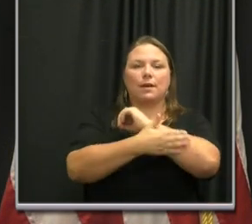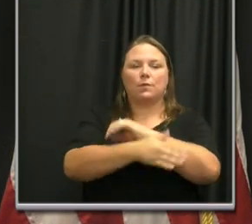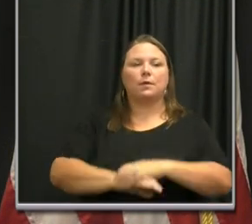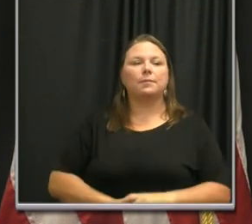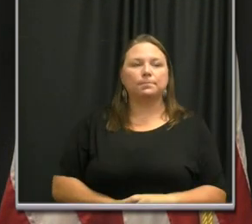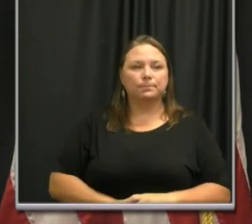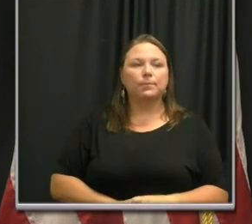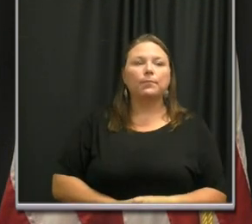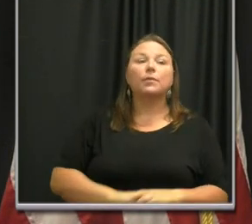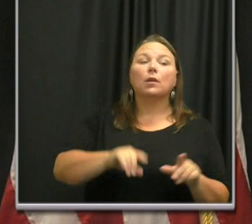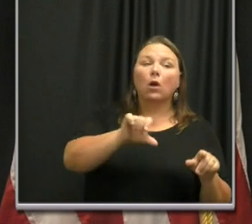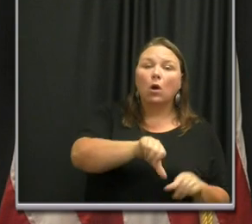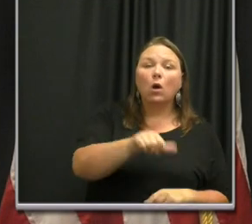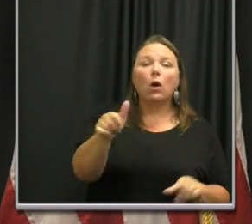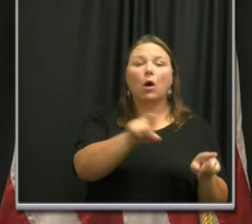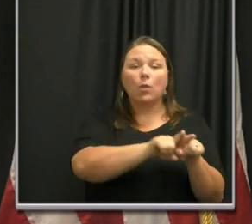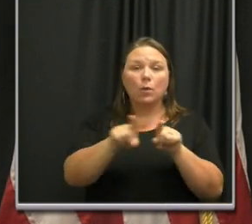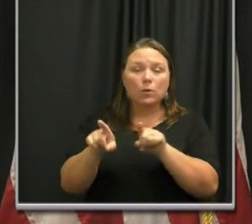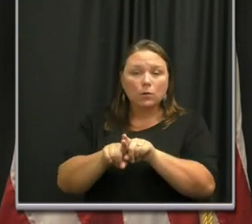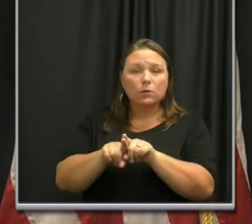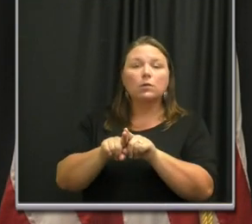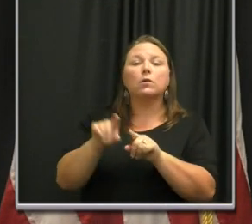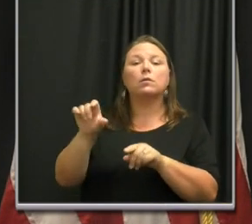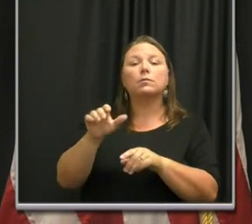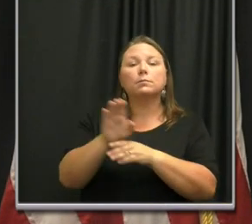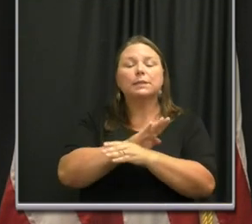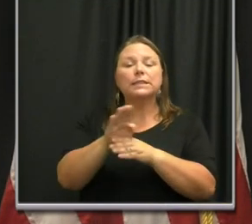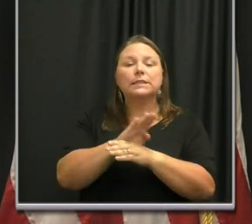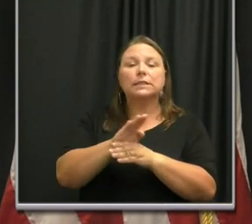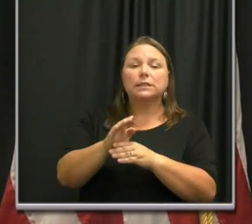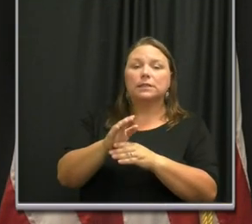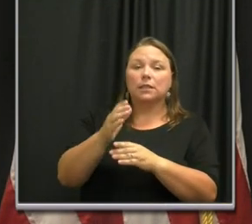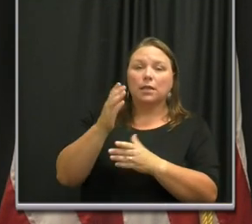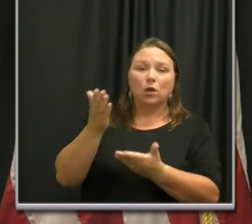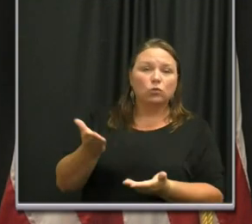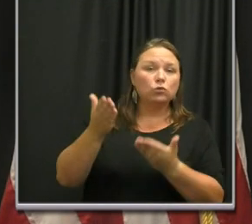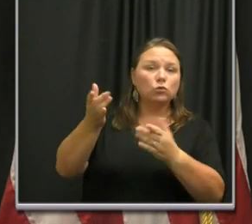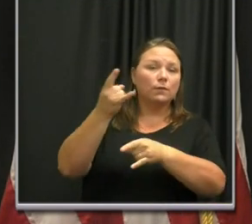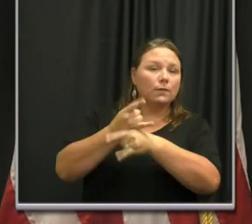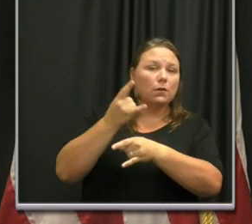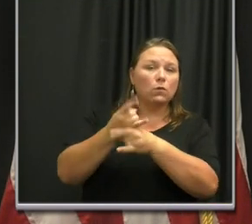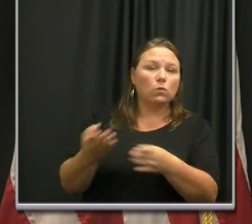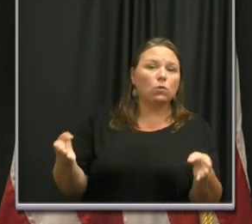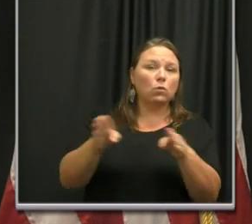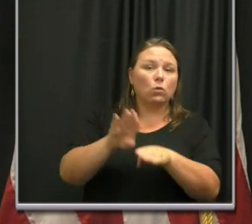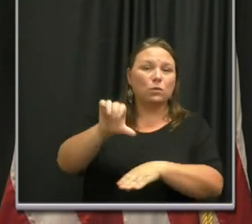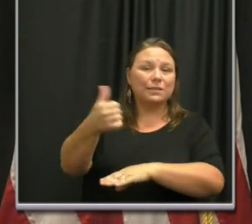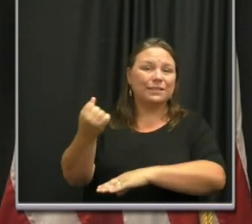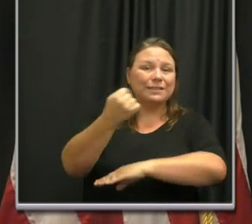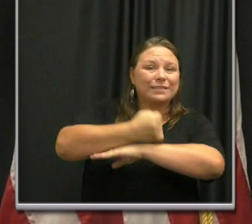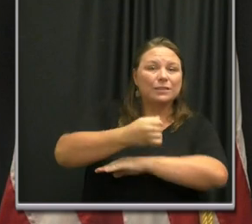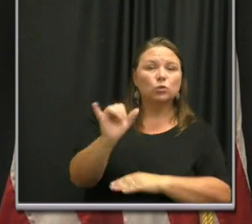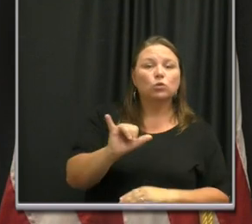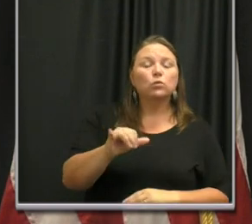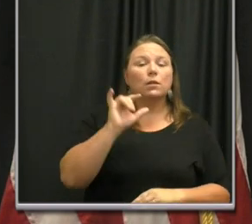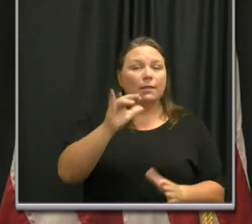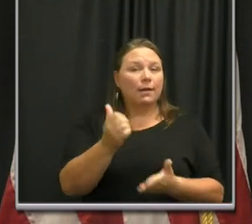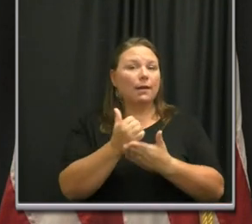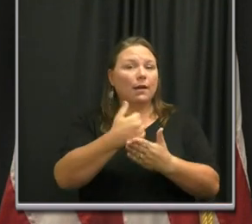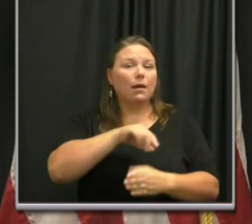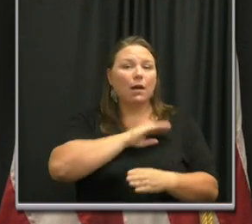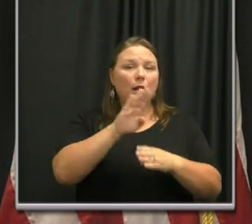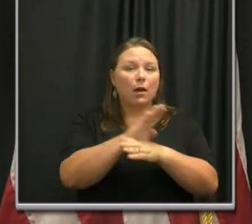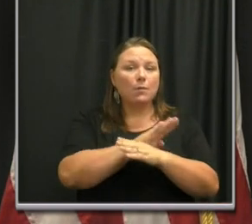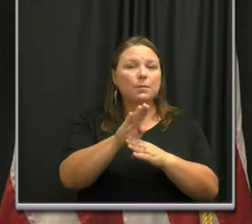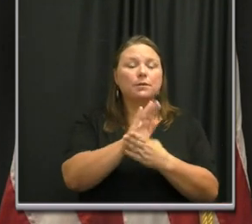as well as other businesses that serve alcohol to close by 10 p.m. This order is intended to enable our businesses to